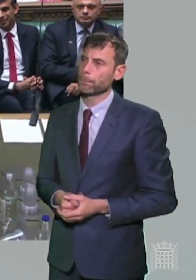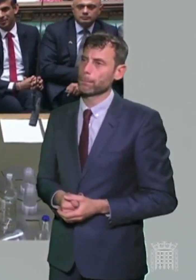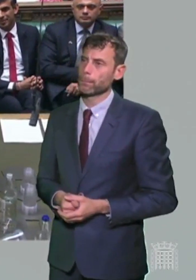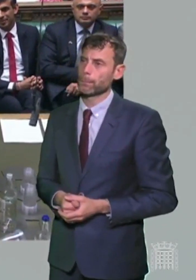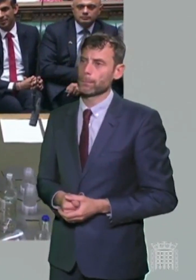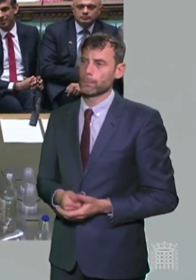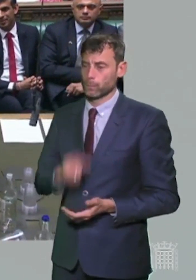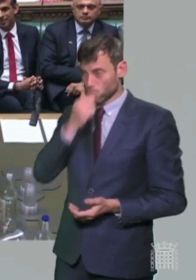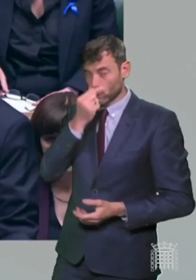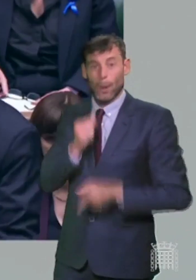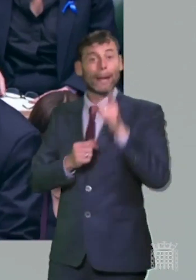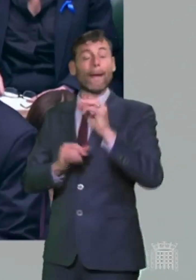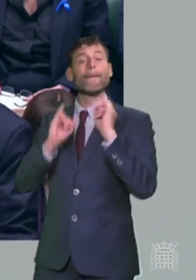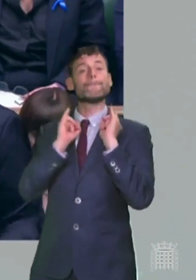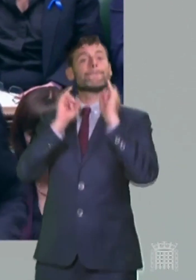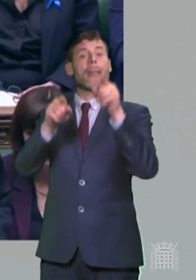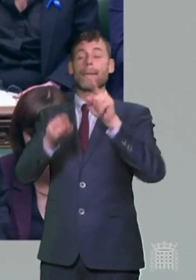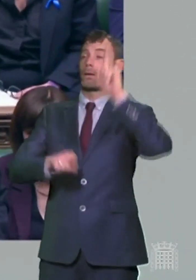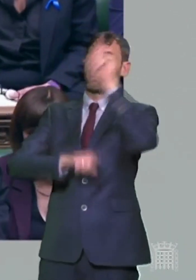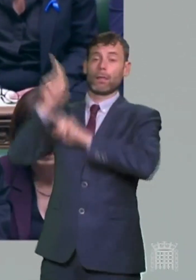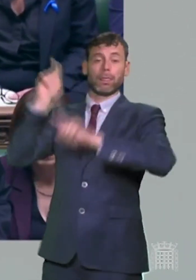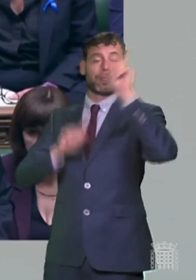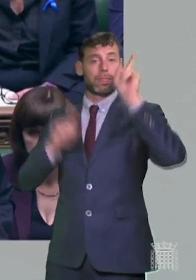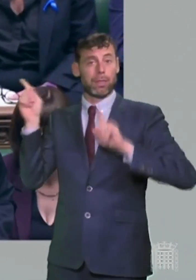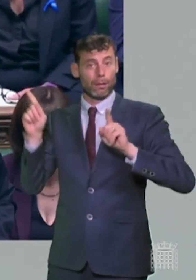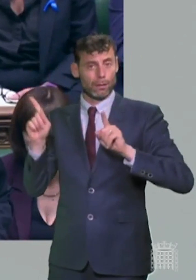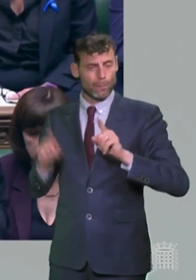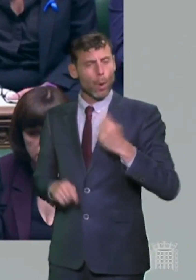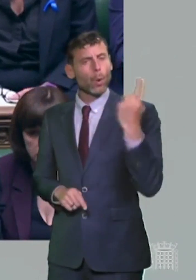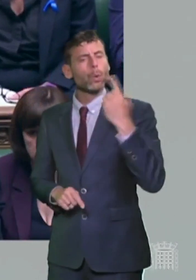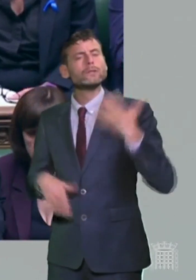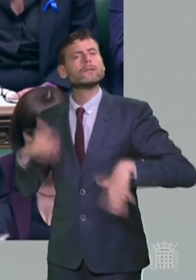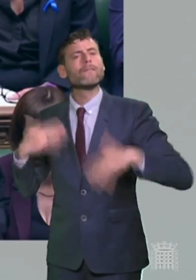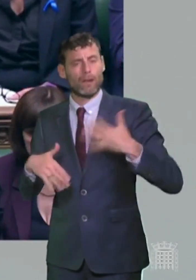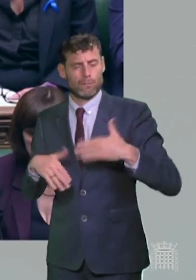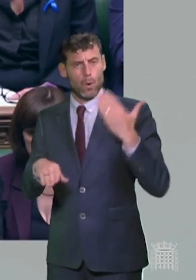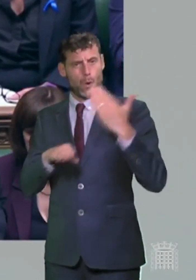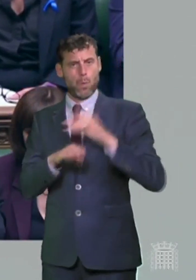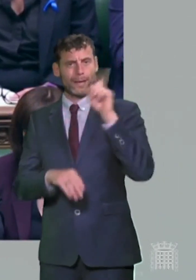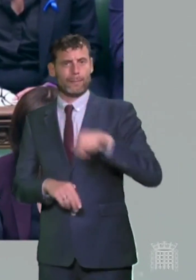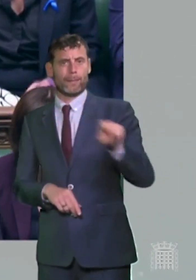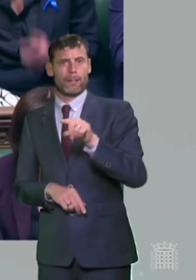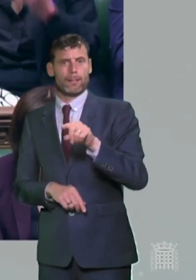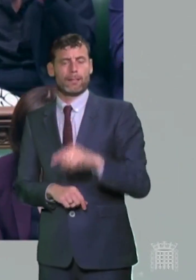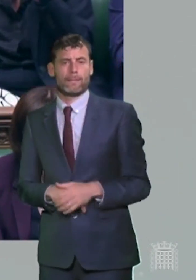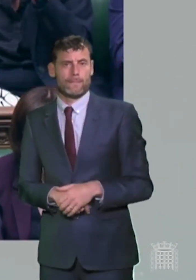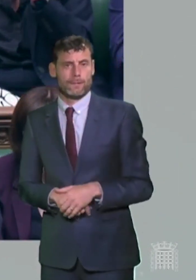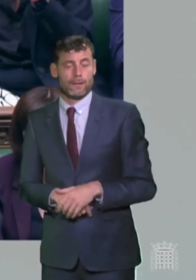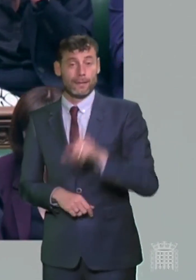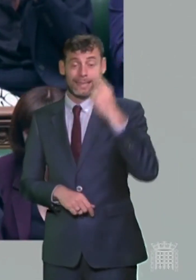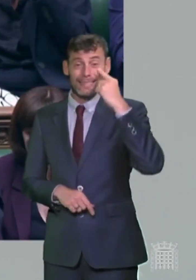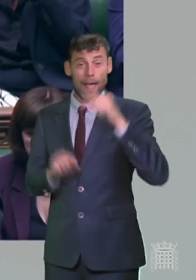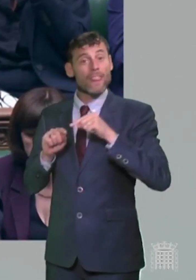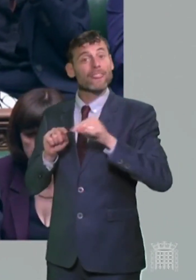Whilst he blames everyone and anyone, working people are paying the price. This week, his Treasury